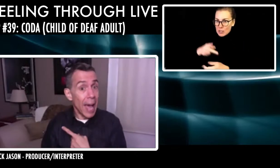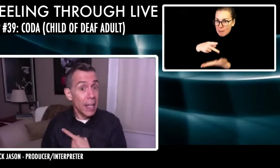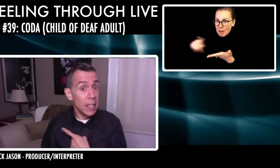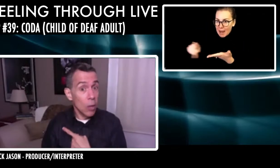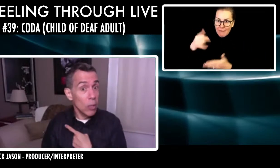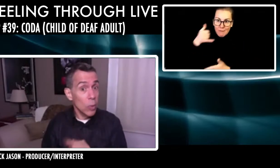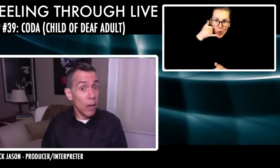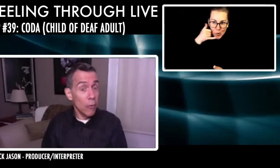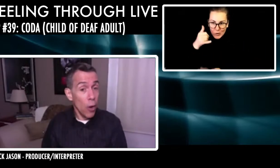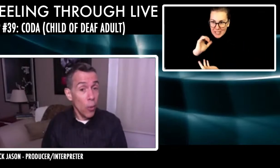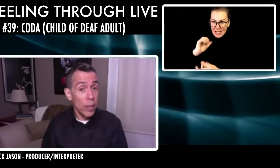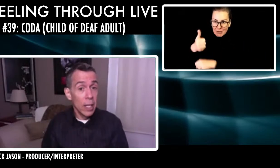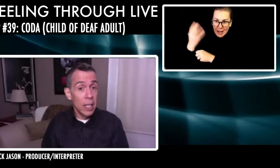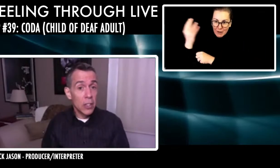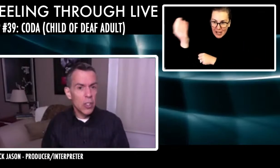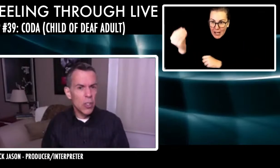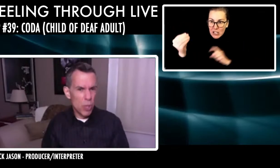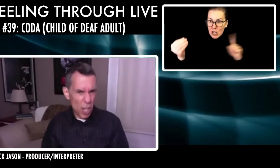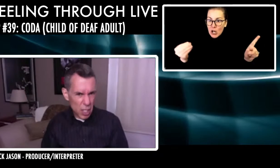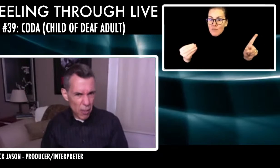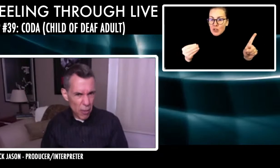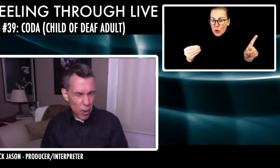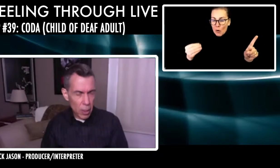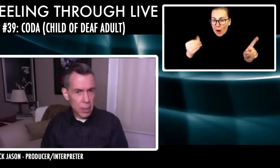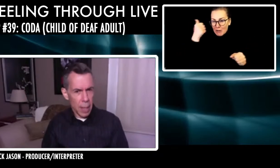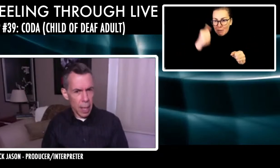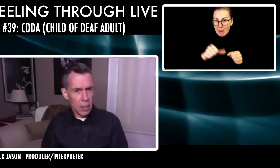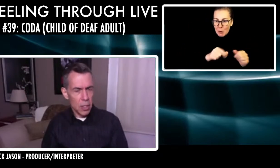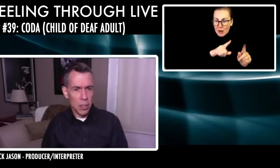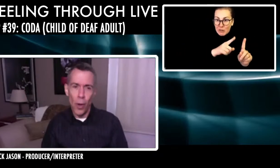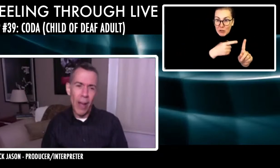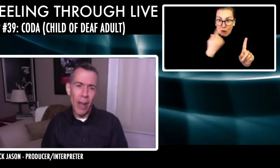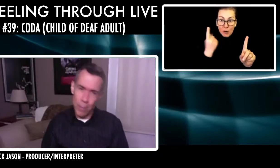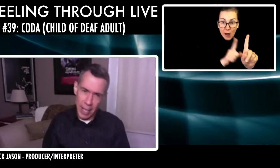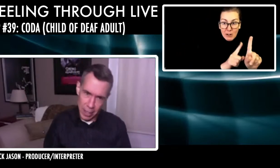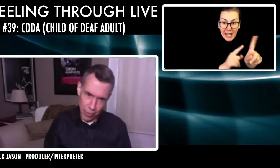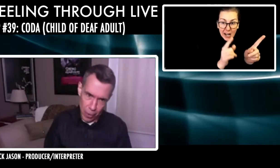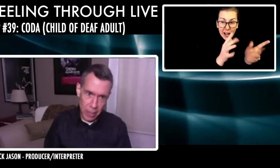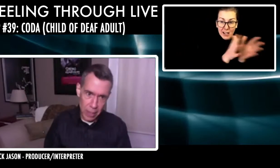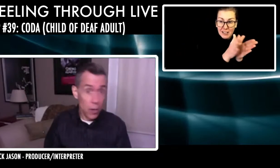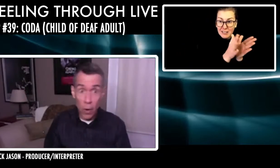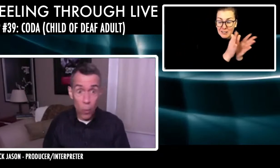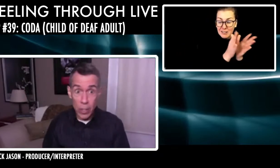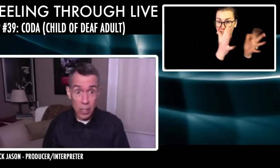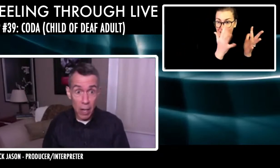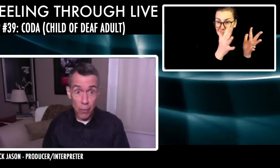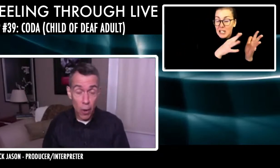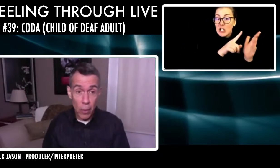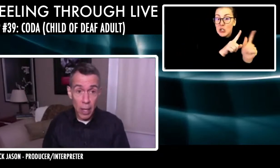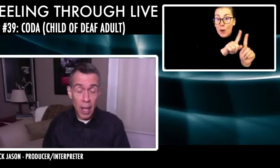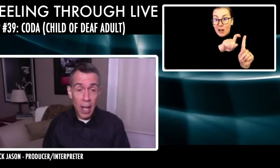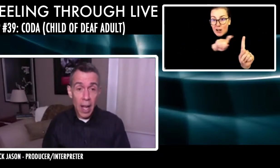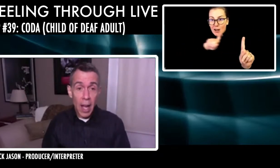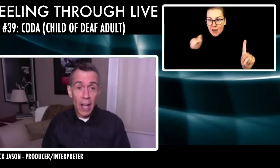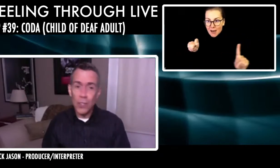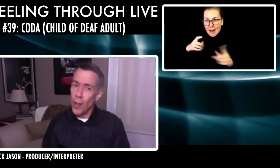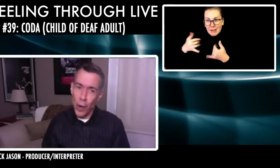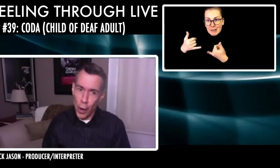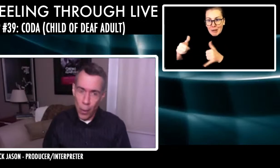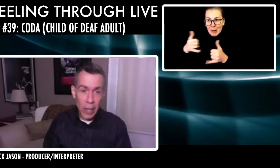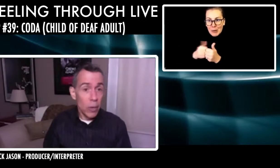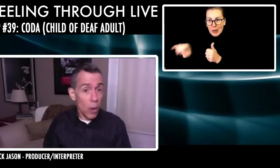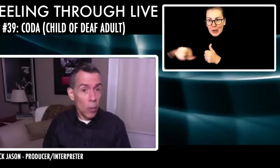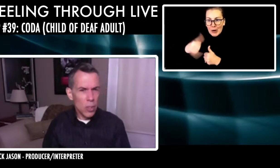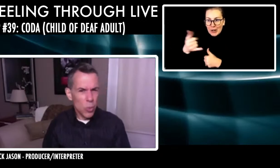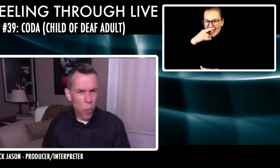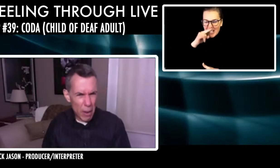that's my dad. He told us we got a phone. Just, you just got a phone. I said, yeah. And she goes, no, everybody has a phone. I said, no, no, we just got a phone. We just, no,